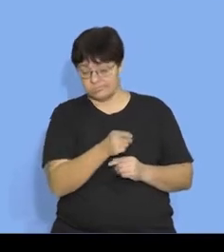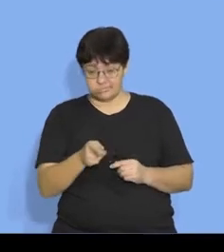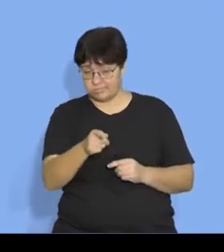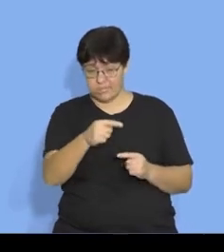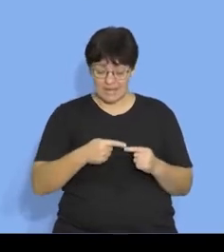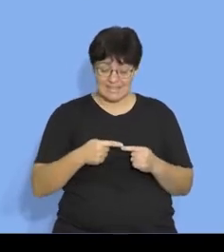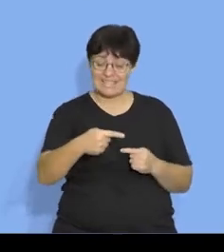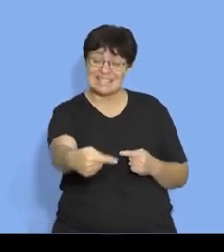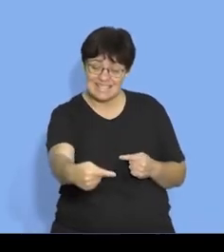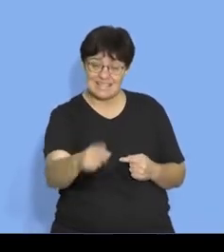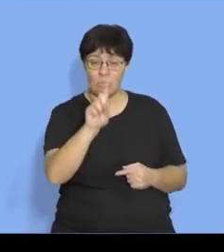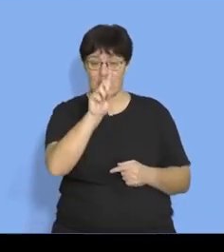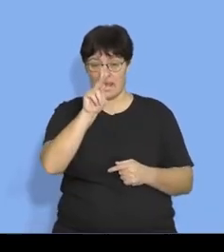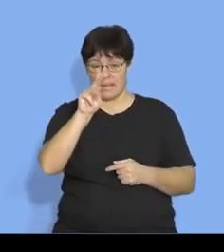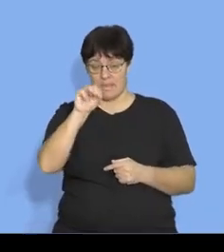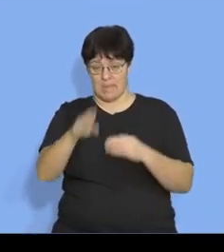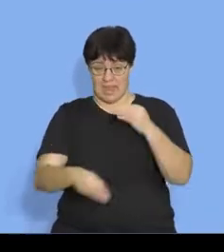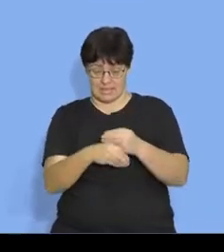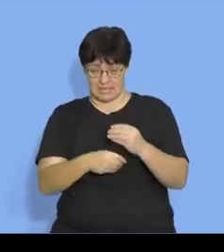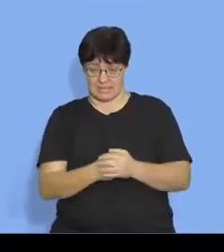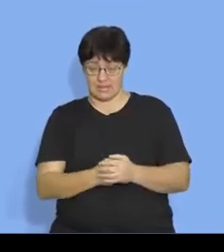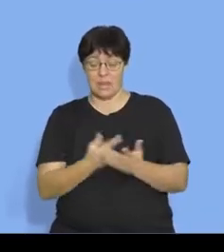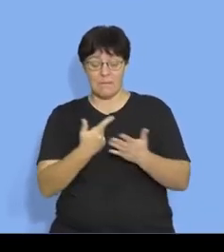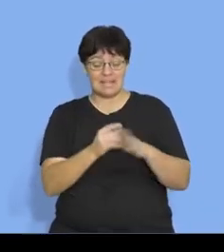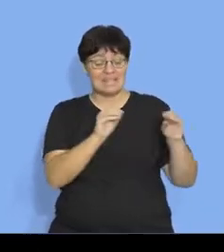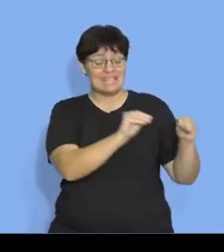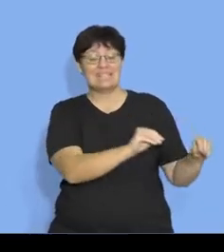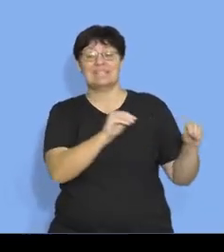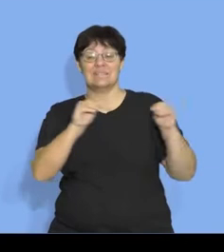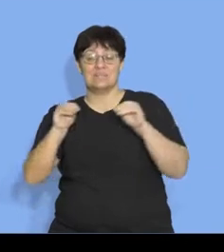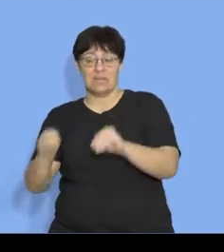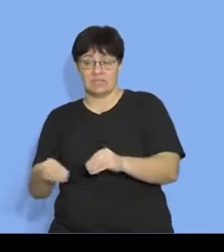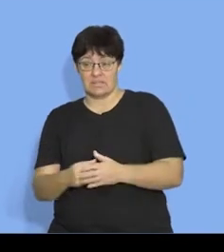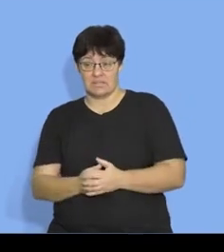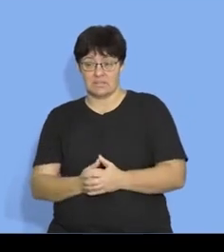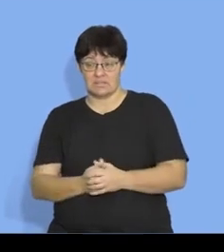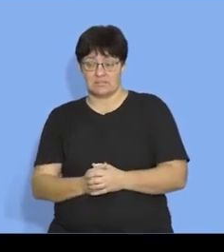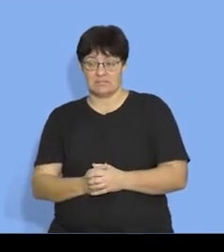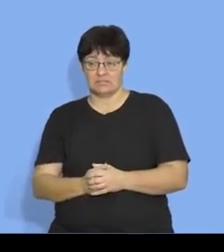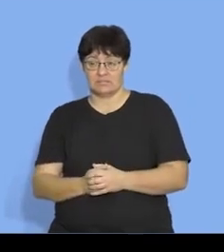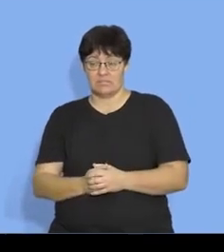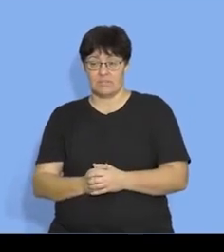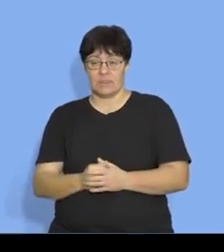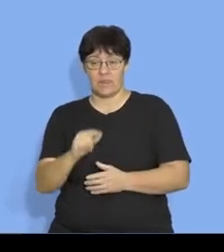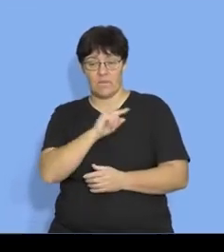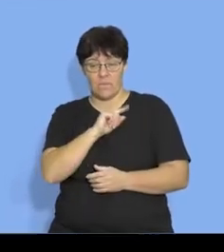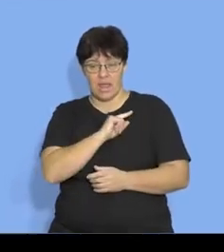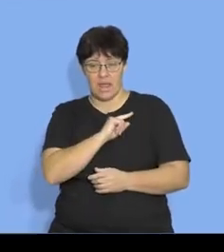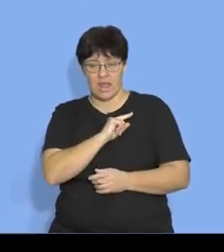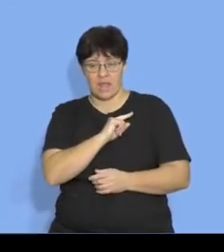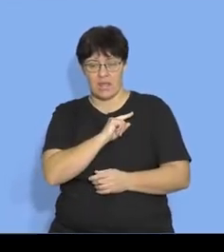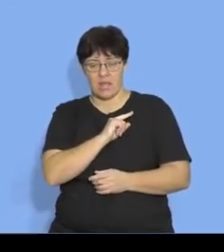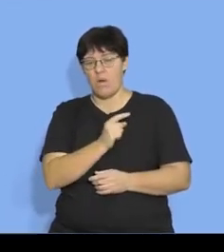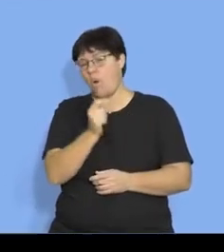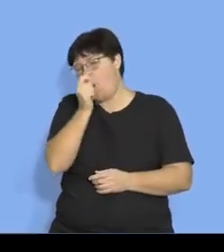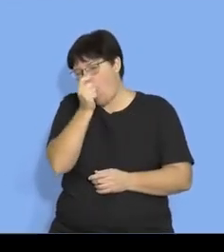but her displacement now here because of the way it was done it's probably